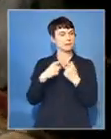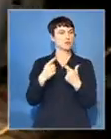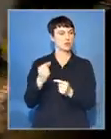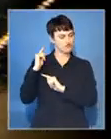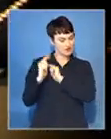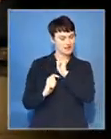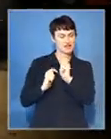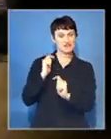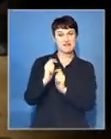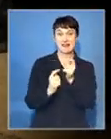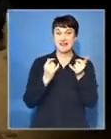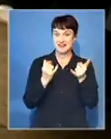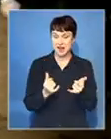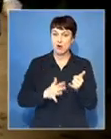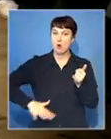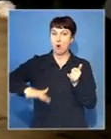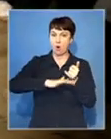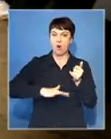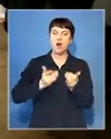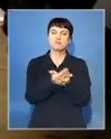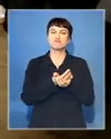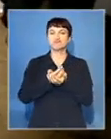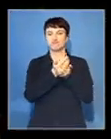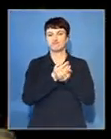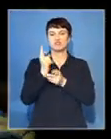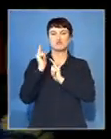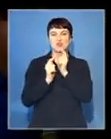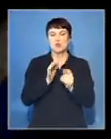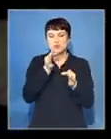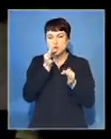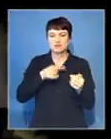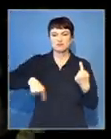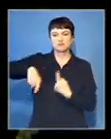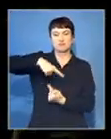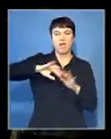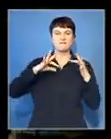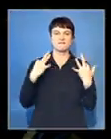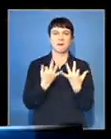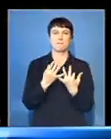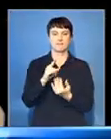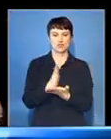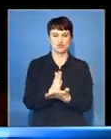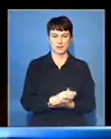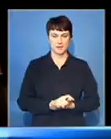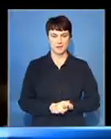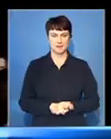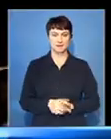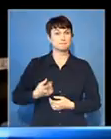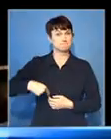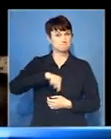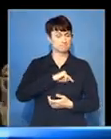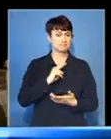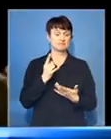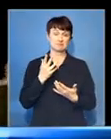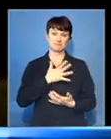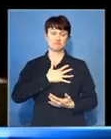father's age mates are welcome to share busa, a traditional brew. The celebrations will go throughout the night. He will brave the rains and the